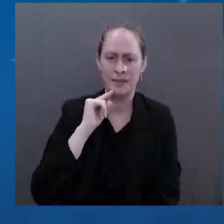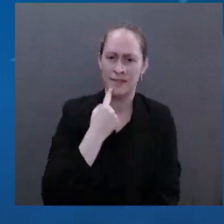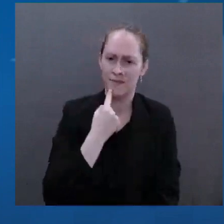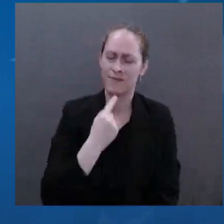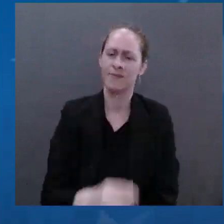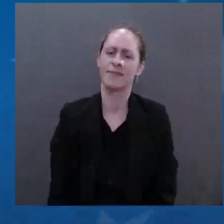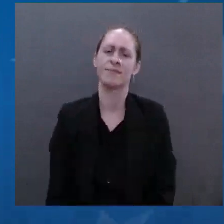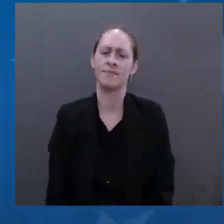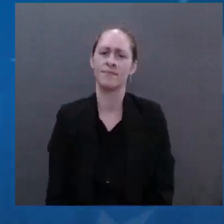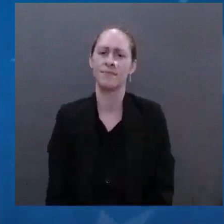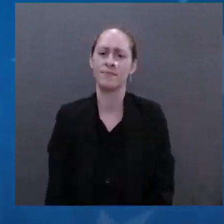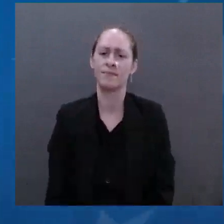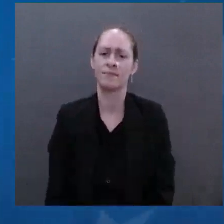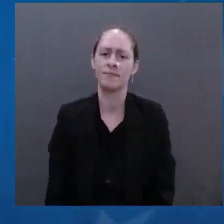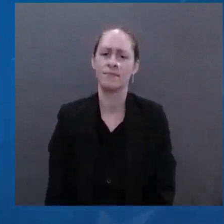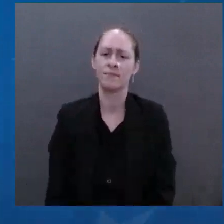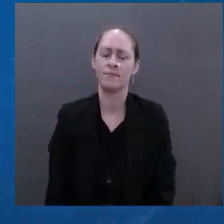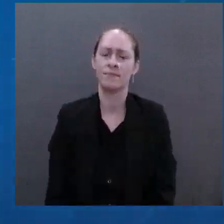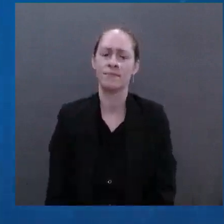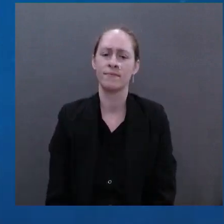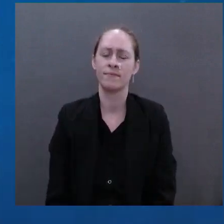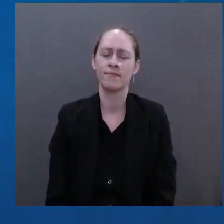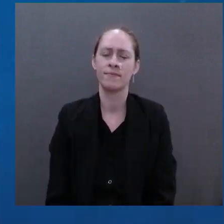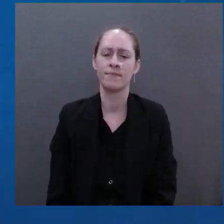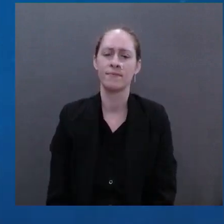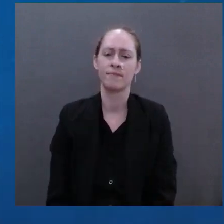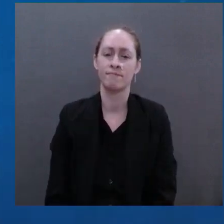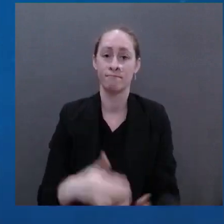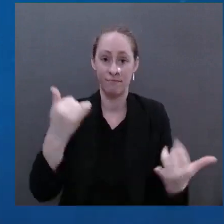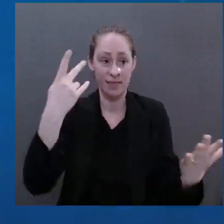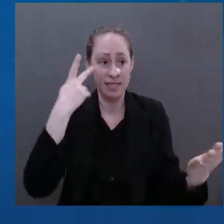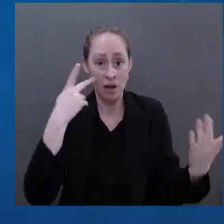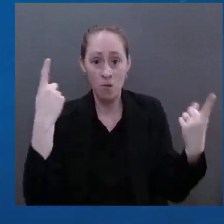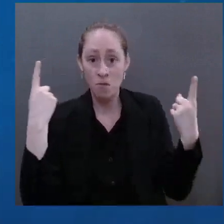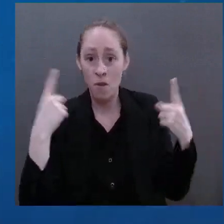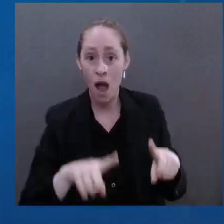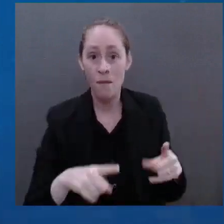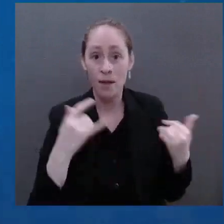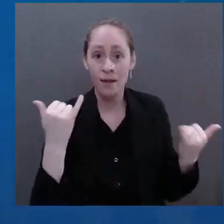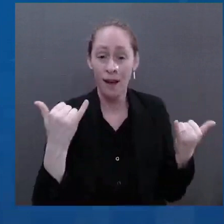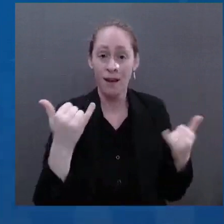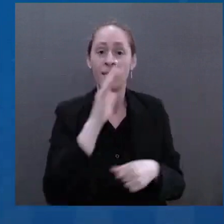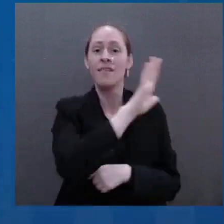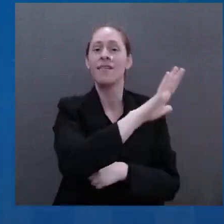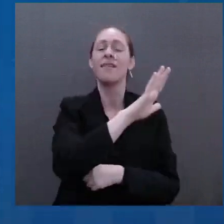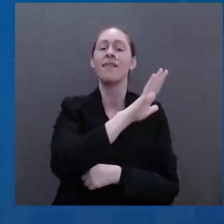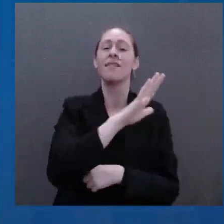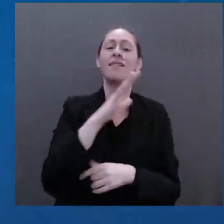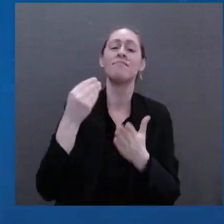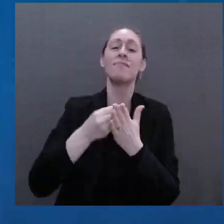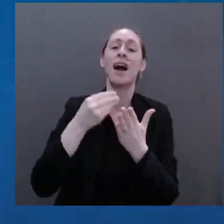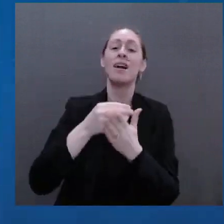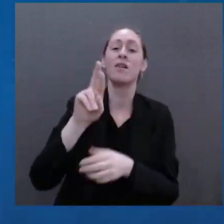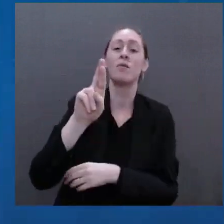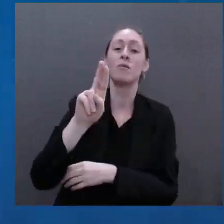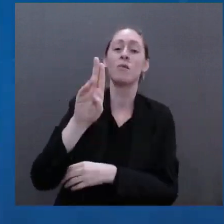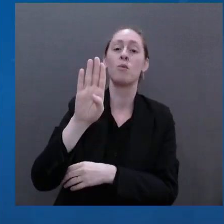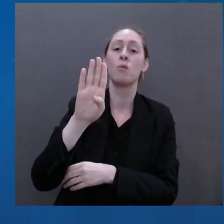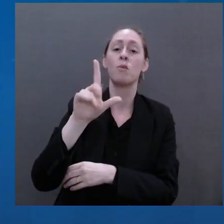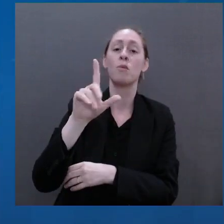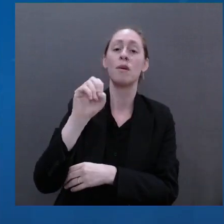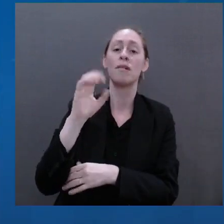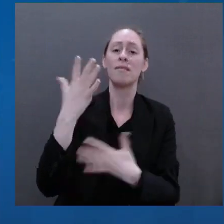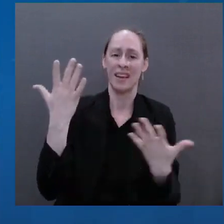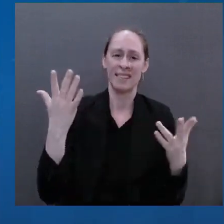to rubble. The Russian economy, that's true, by the way, takes about 200 rubles to equal